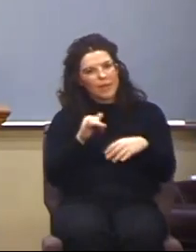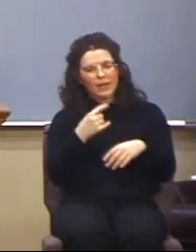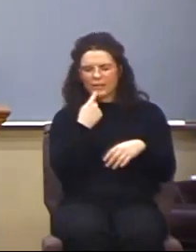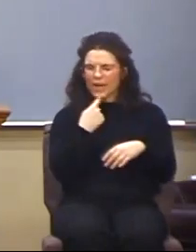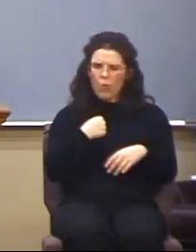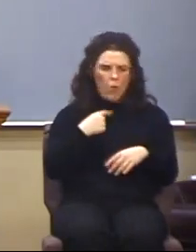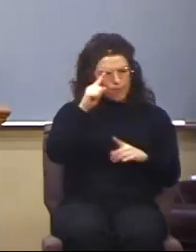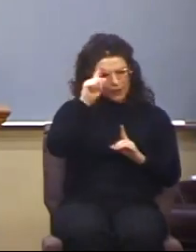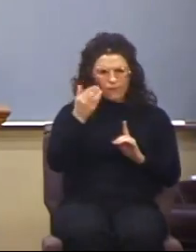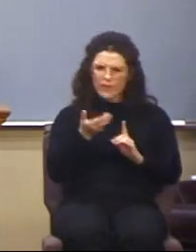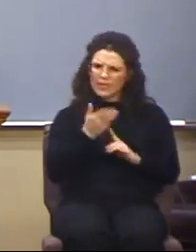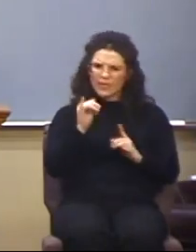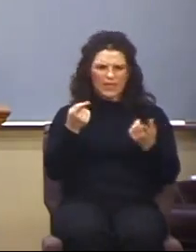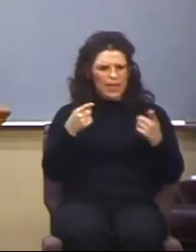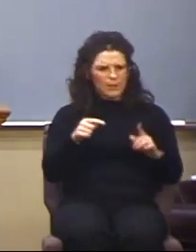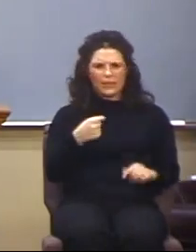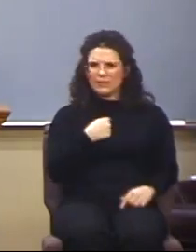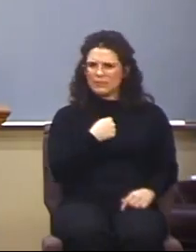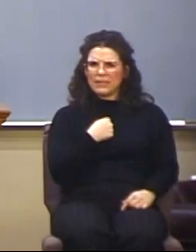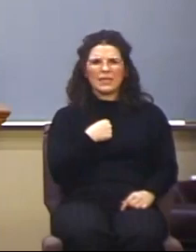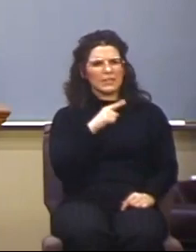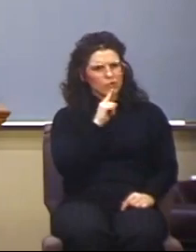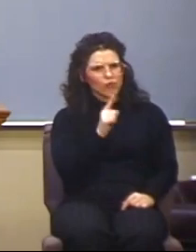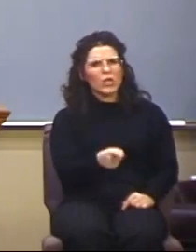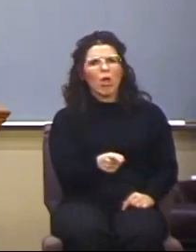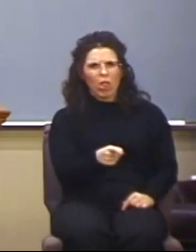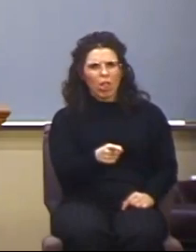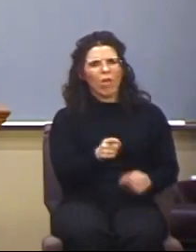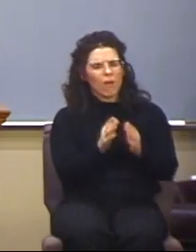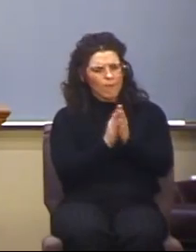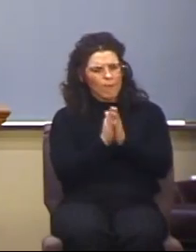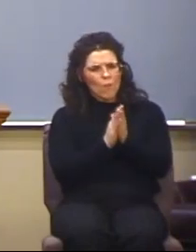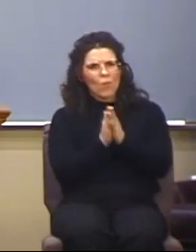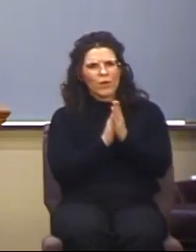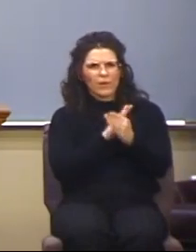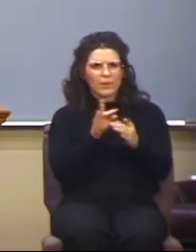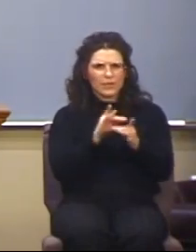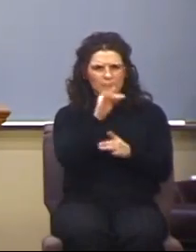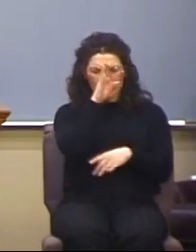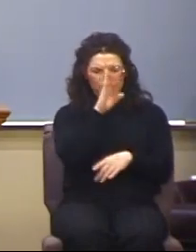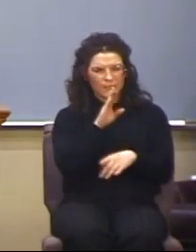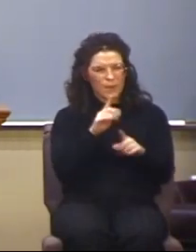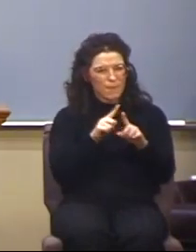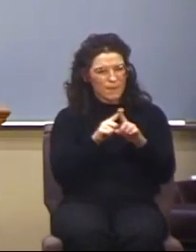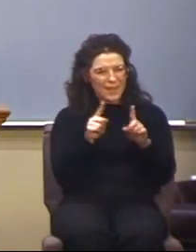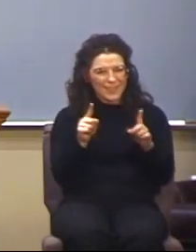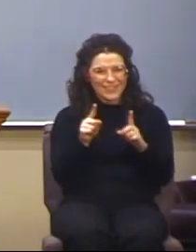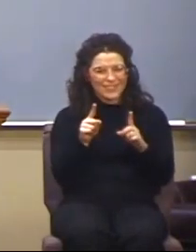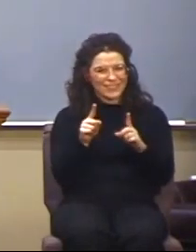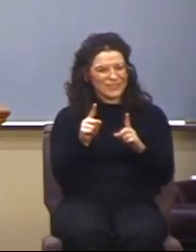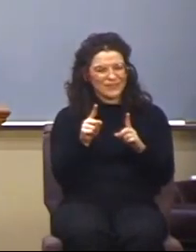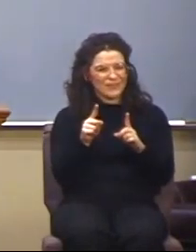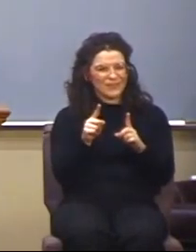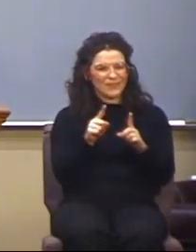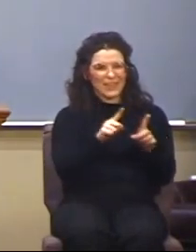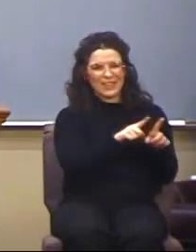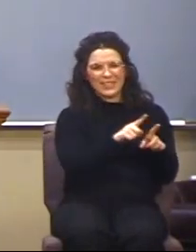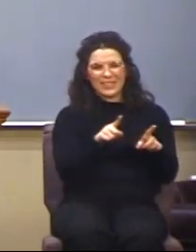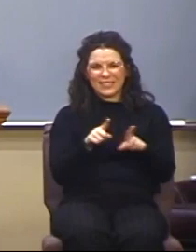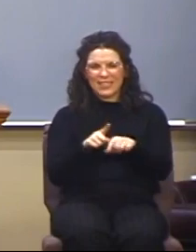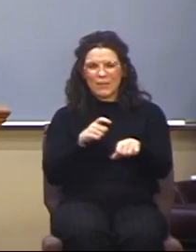convinced it's real, motivated by the Spirit of God. But just like the time past